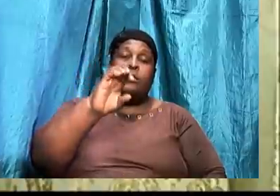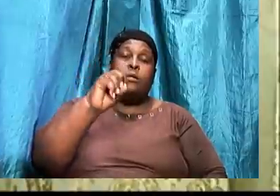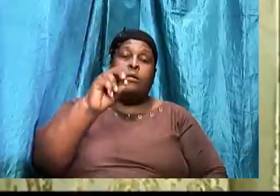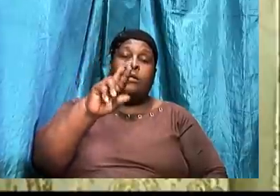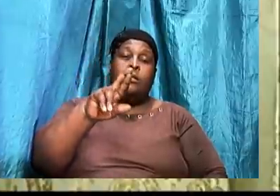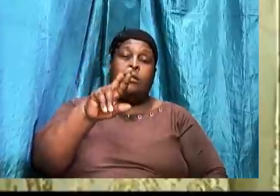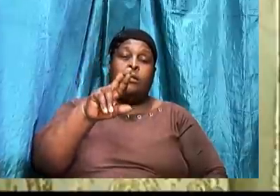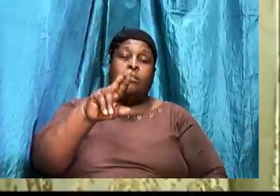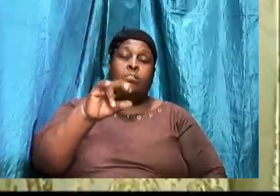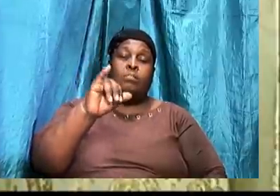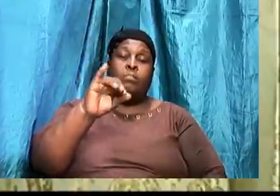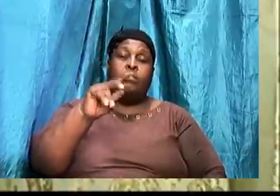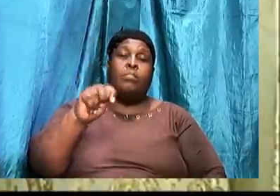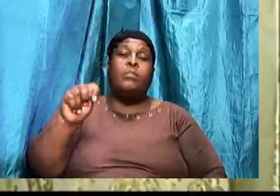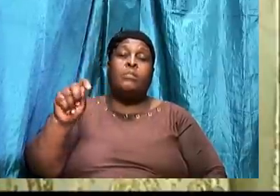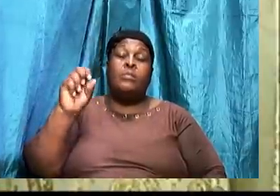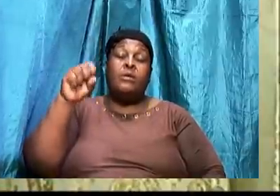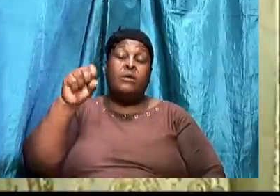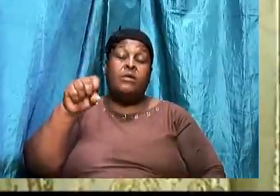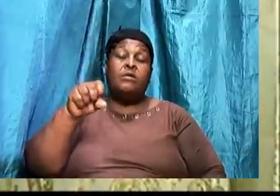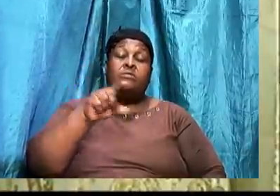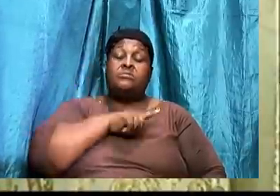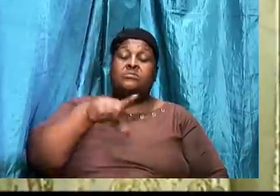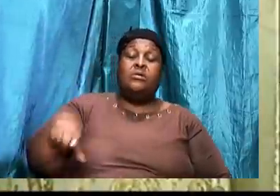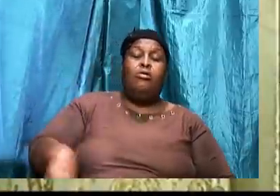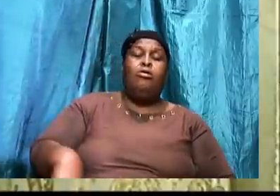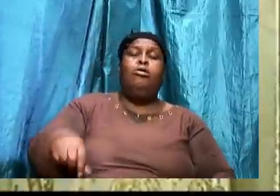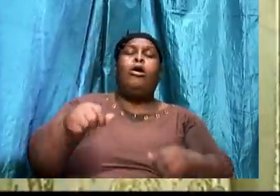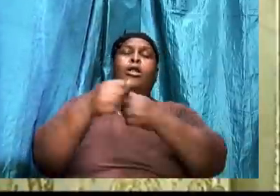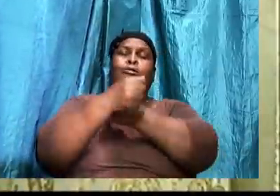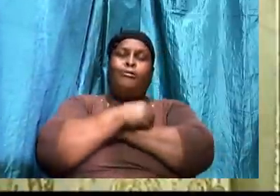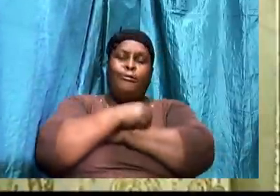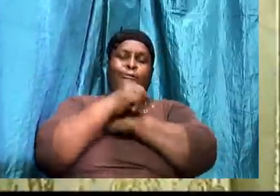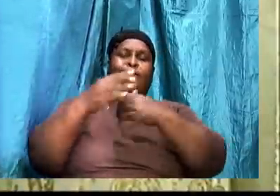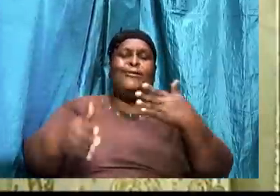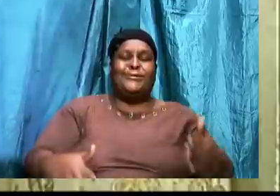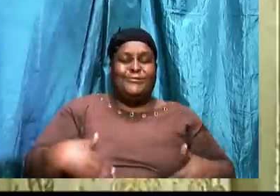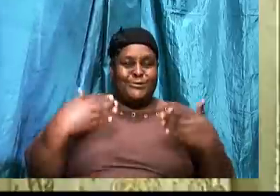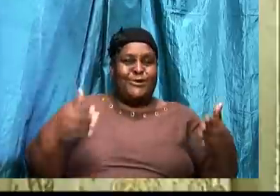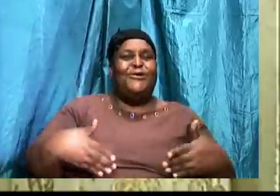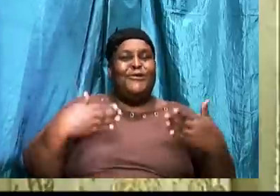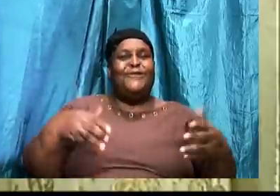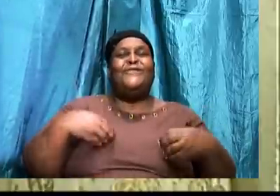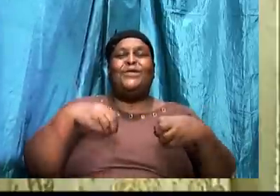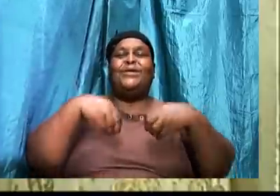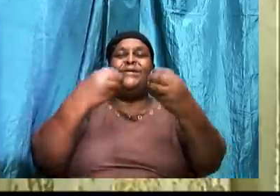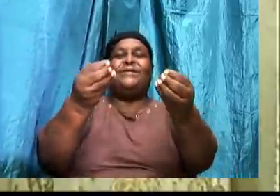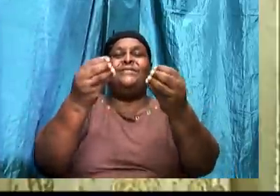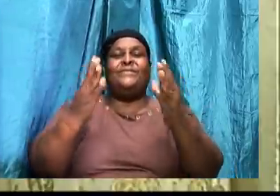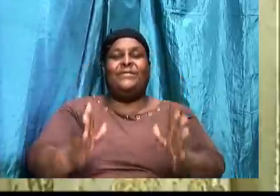Yes. Lord loves. A cheerful. Giver.